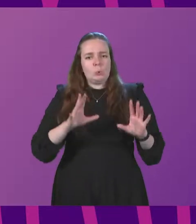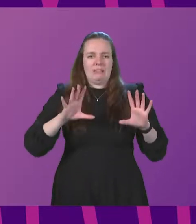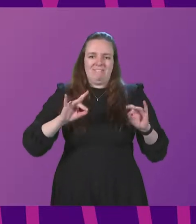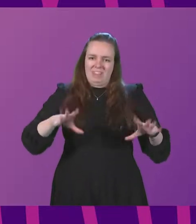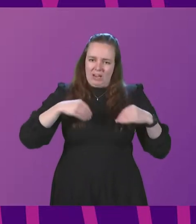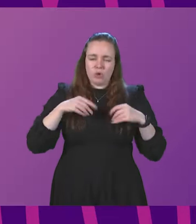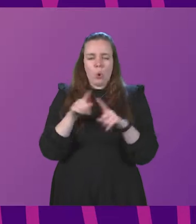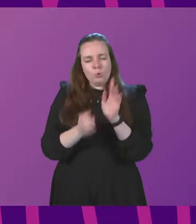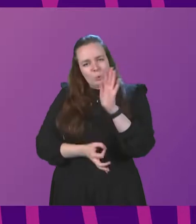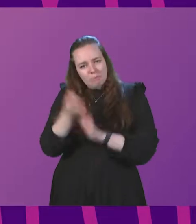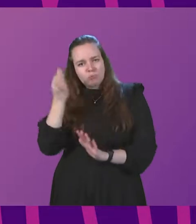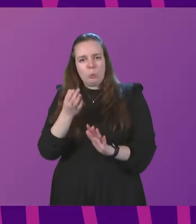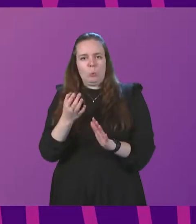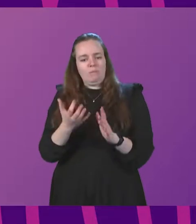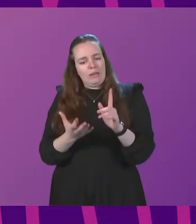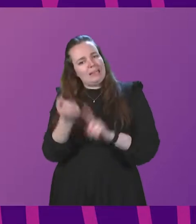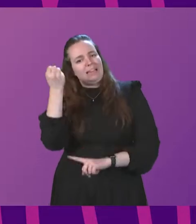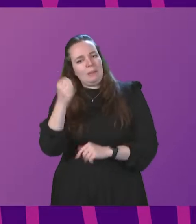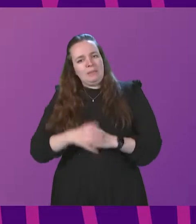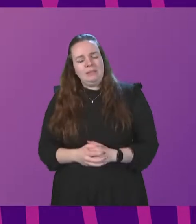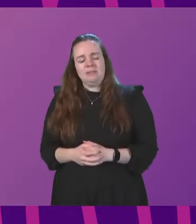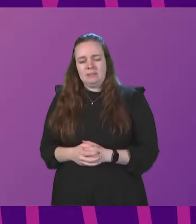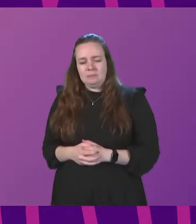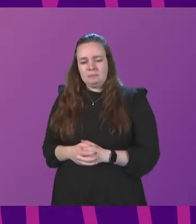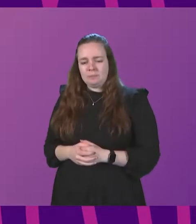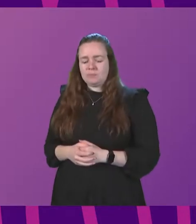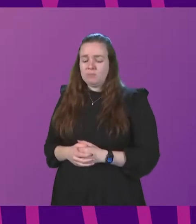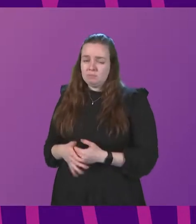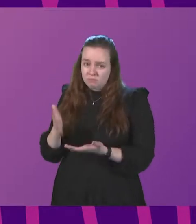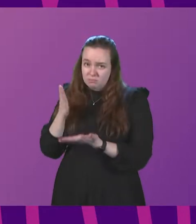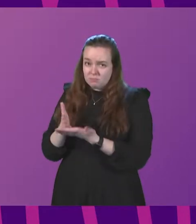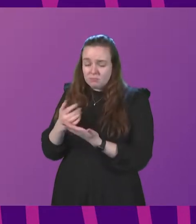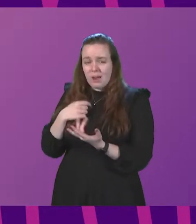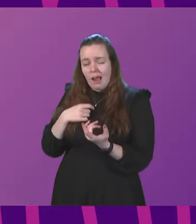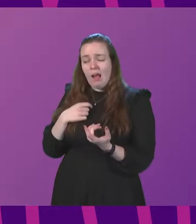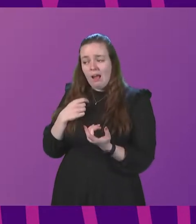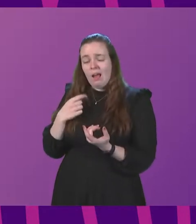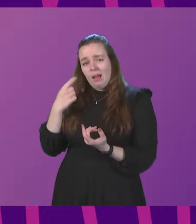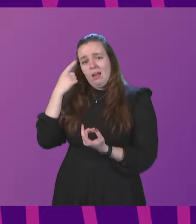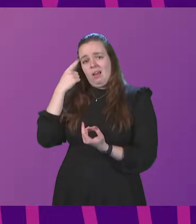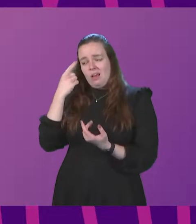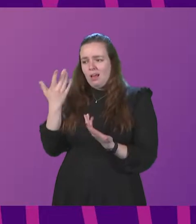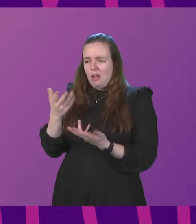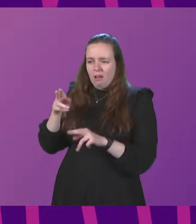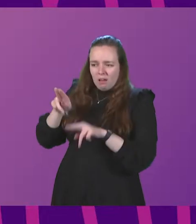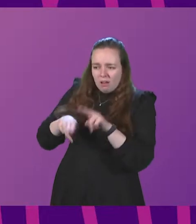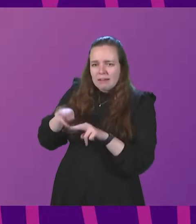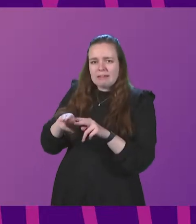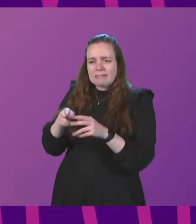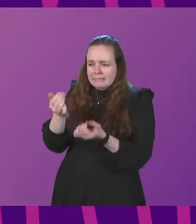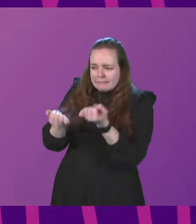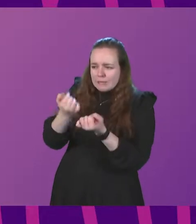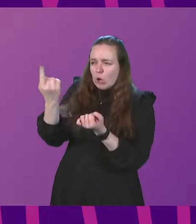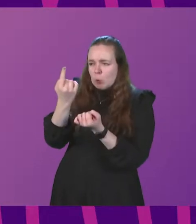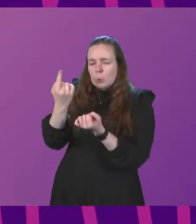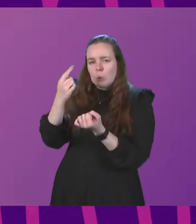attainment? The First Minister. Yes, I do consider that where the judgment and the assessment of those who